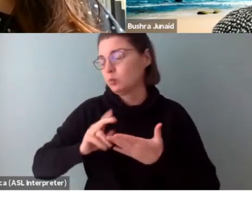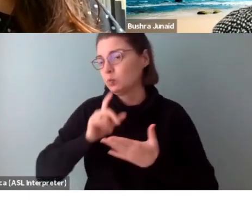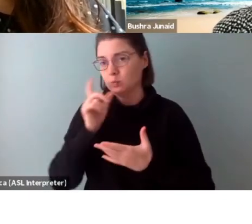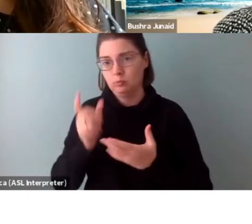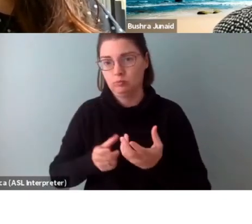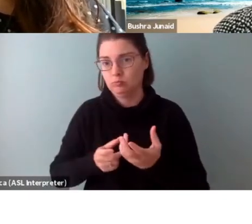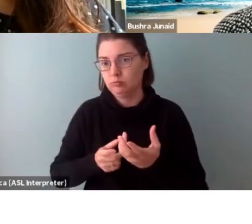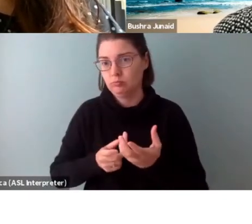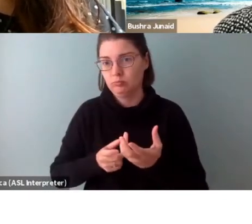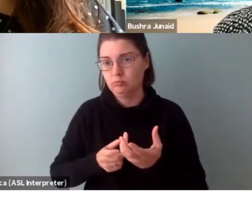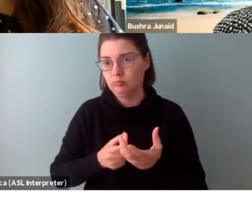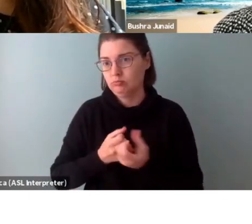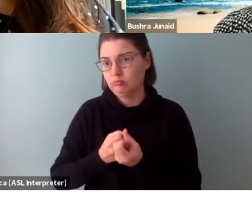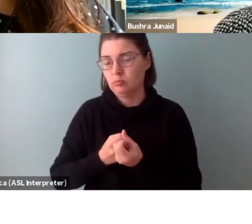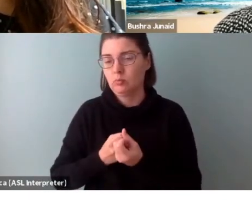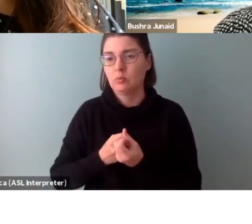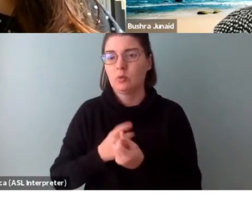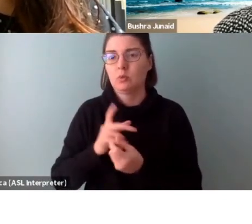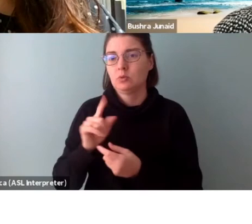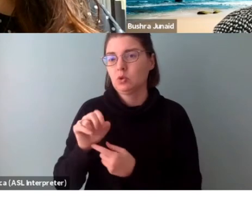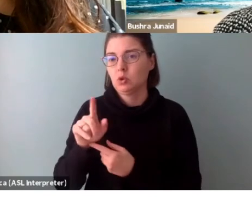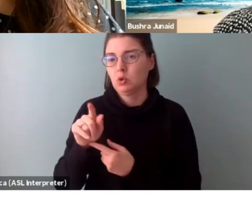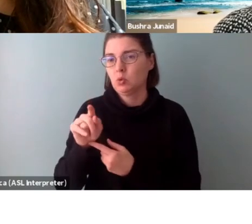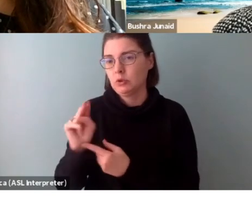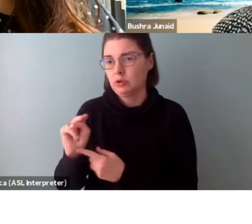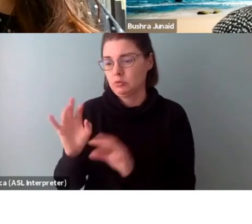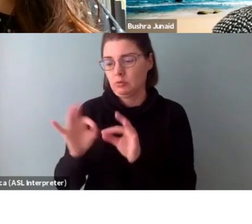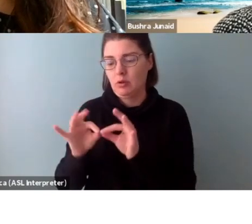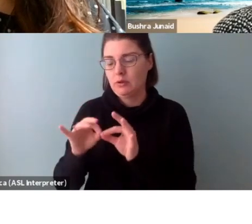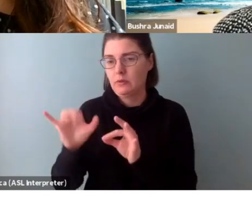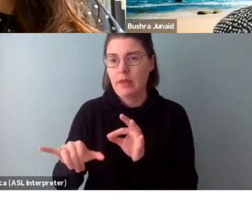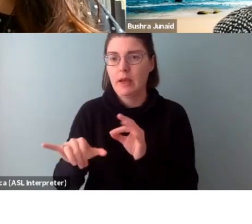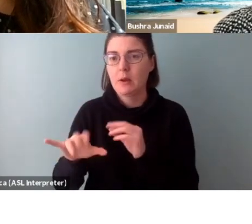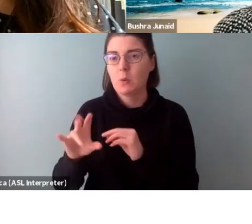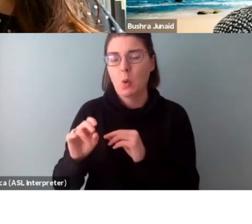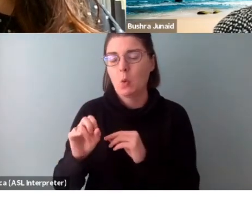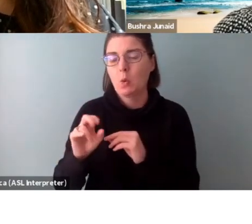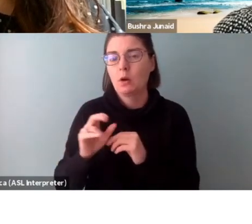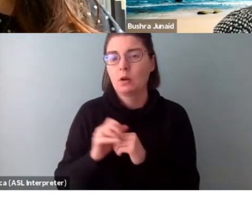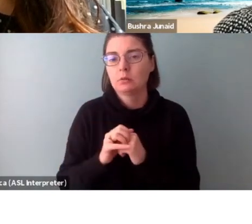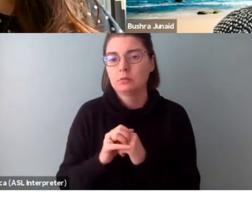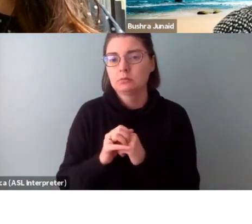So, and we don't cover tuition costs of full-time